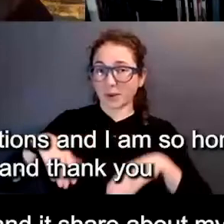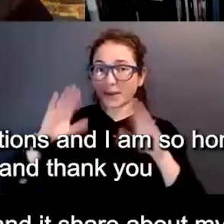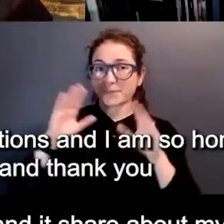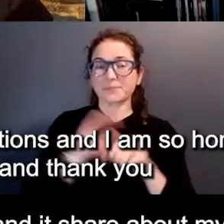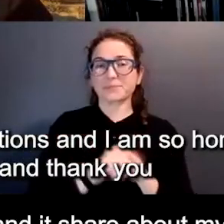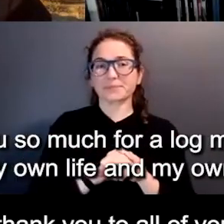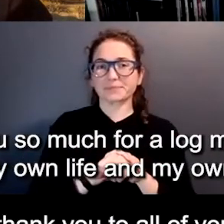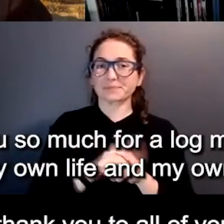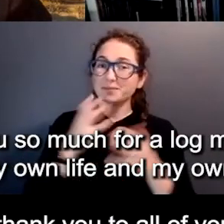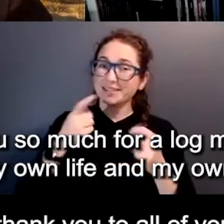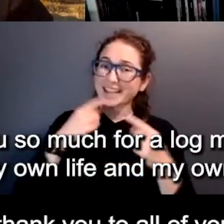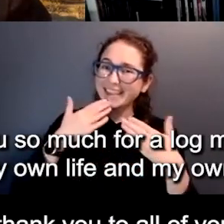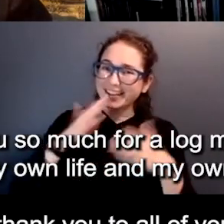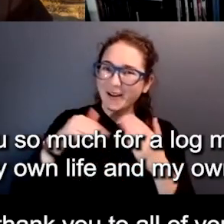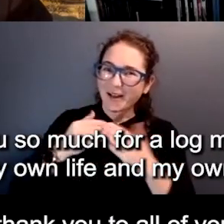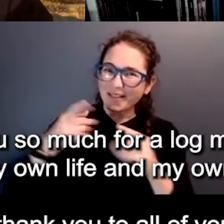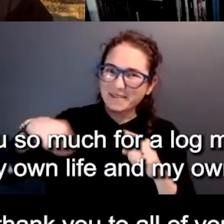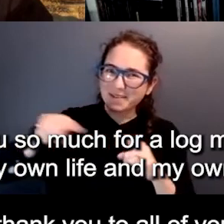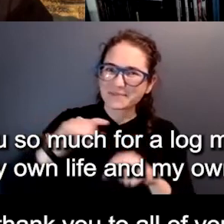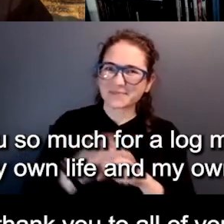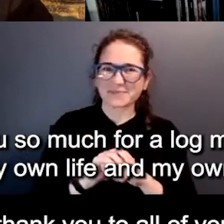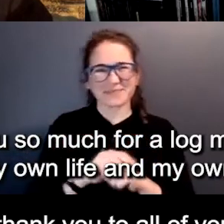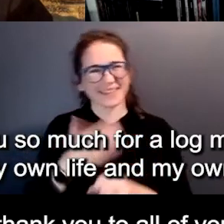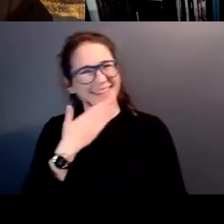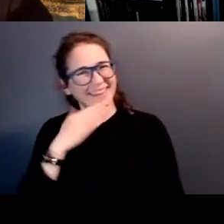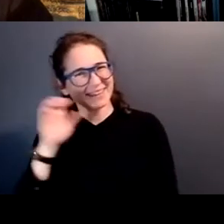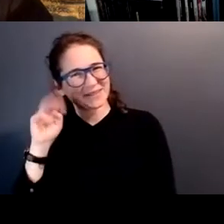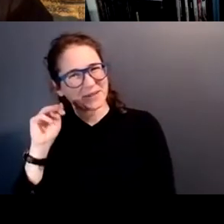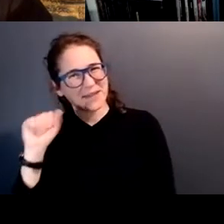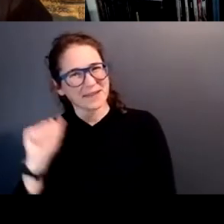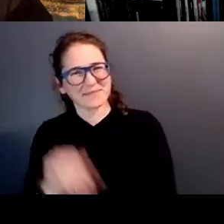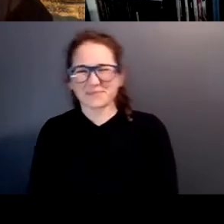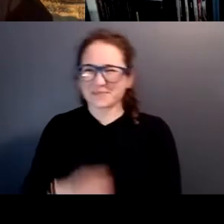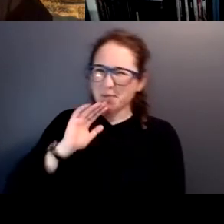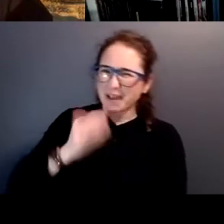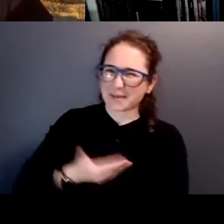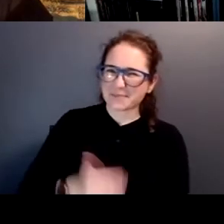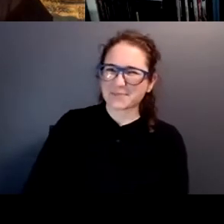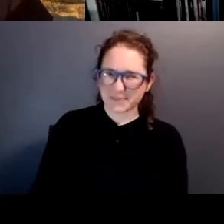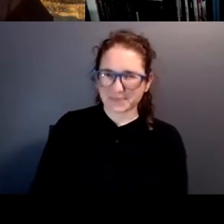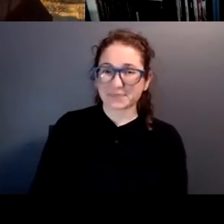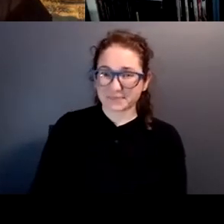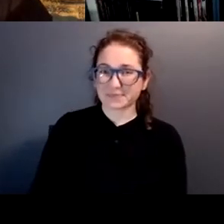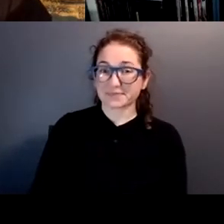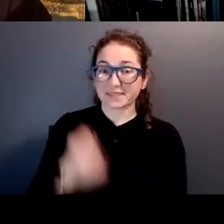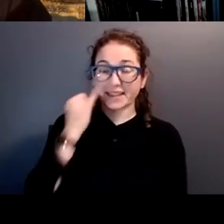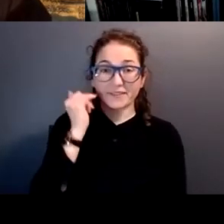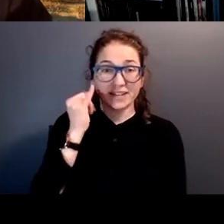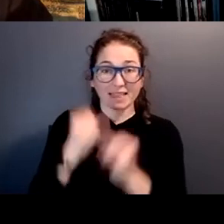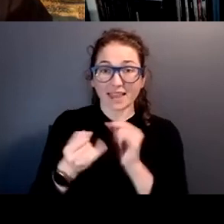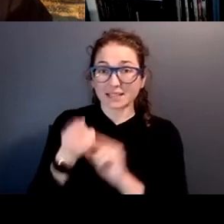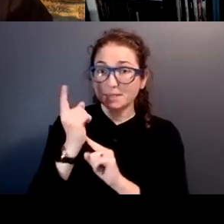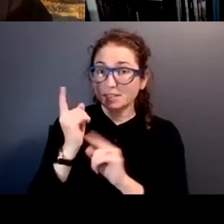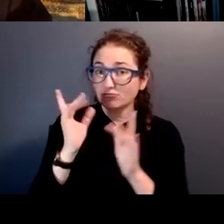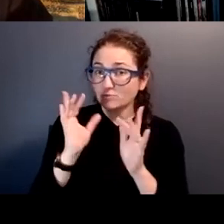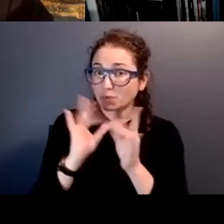I just want to say thank you to all of you. Thank you, Emma. You're welcome. And then if you have any last minute remarks,